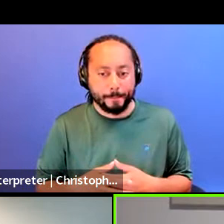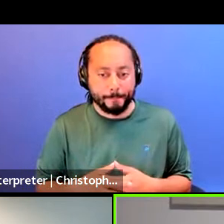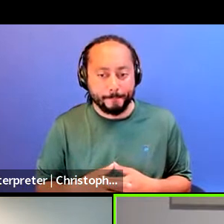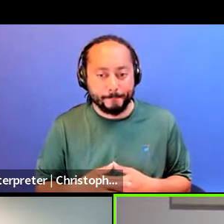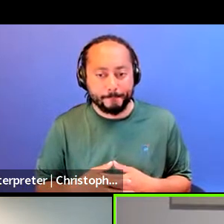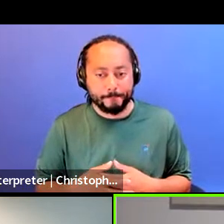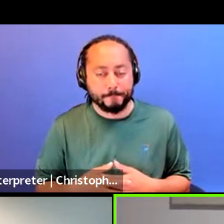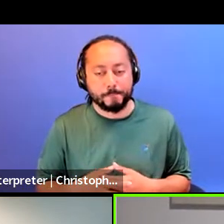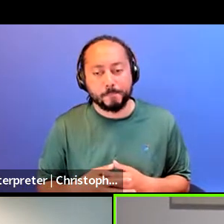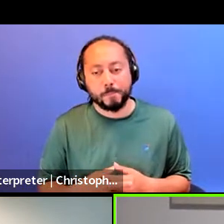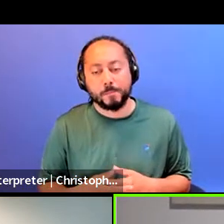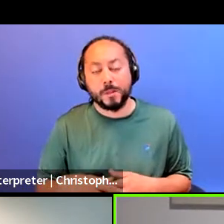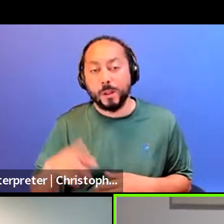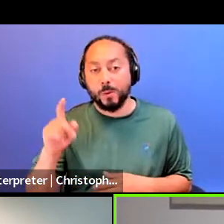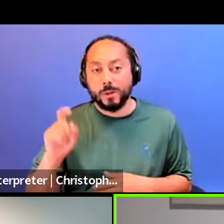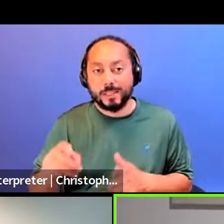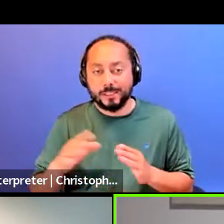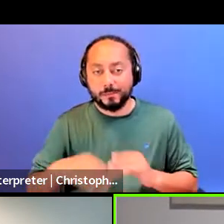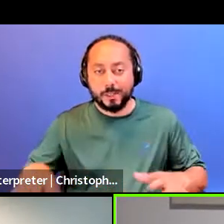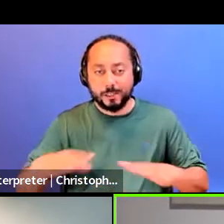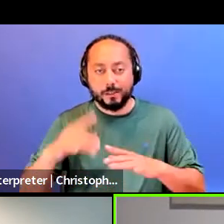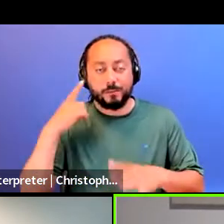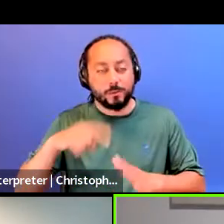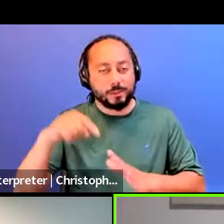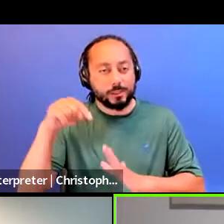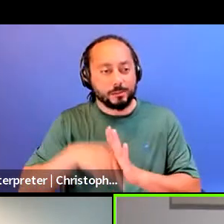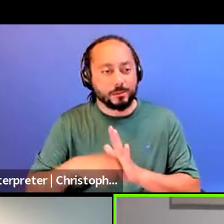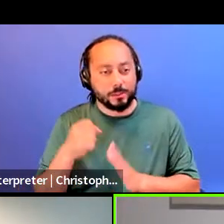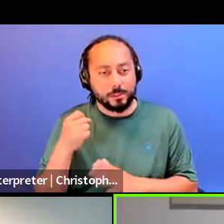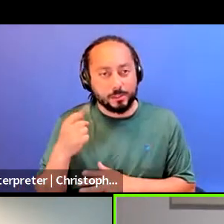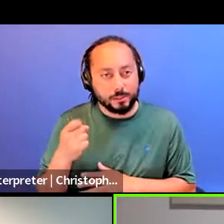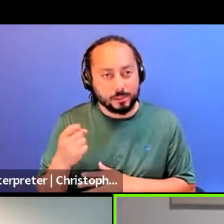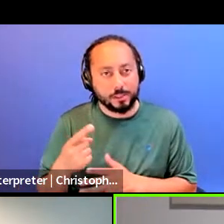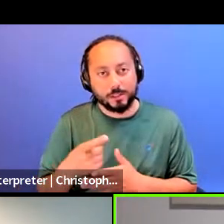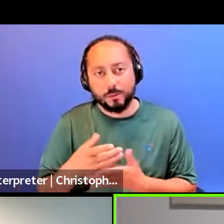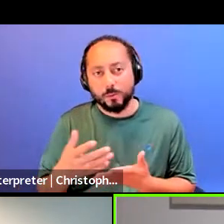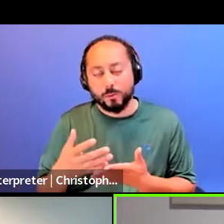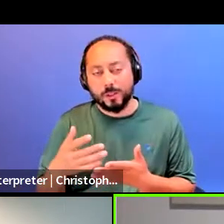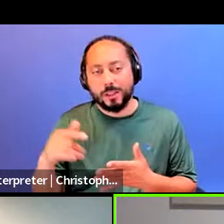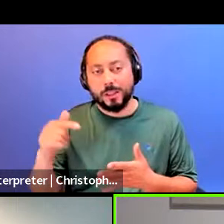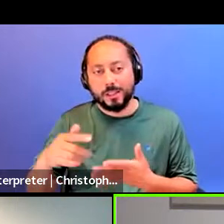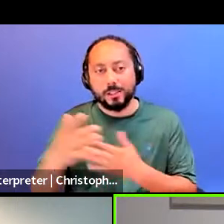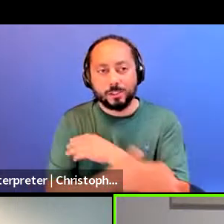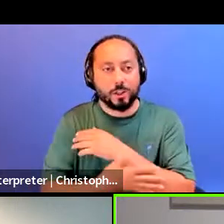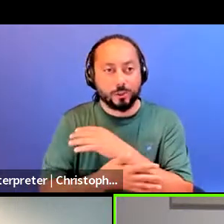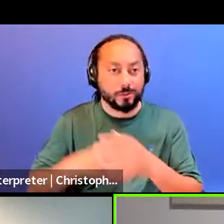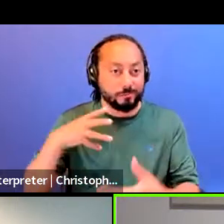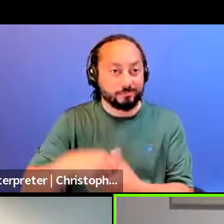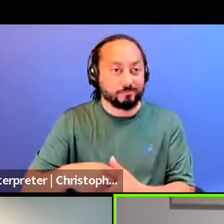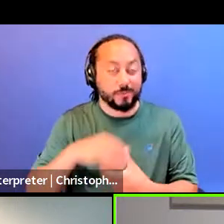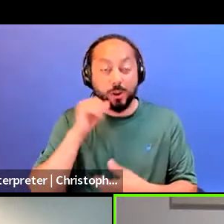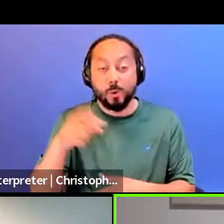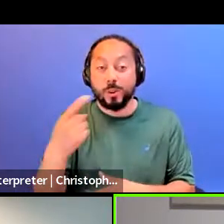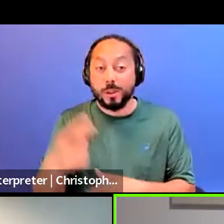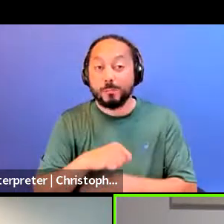for that deeper understanding of what, uh, this country participated in, not just pride, but like all of Canada.